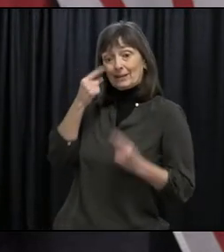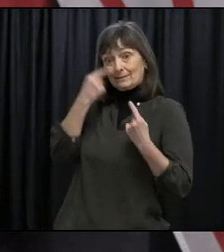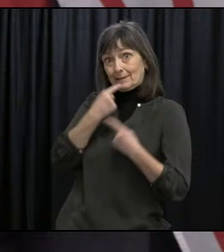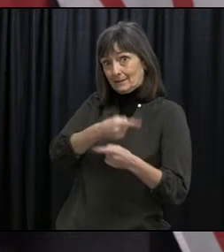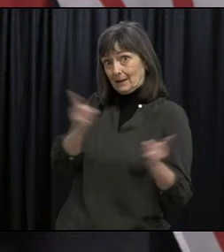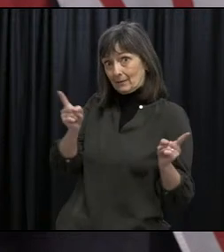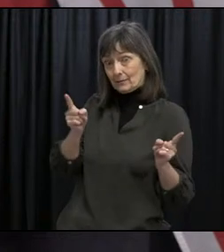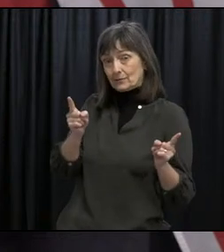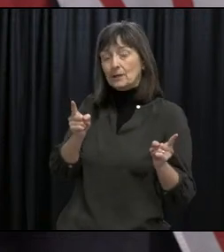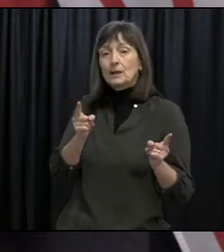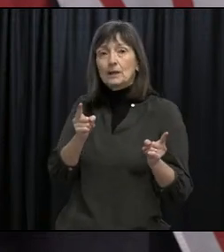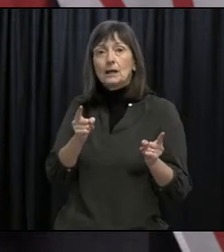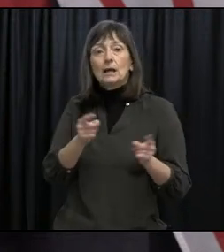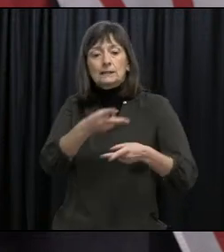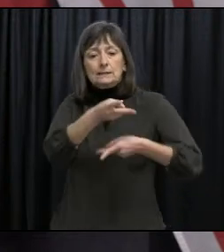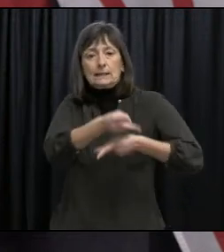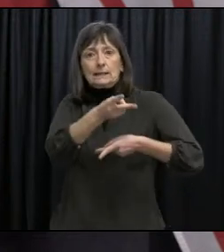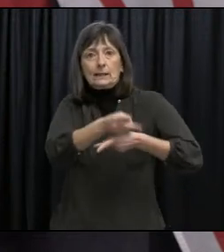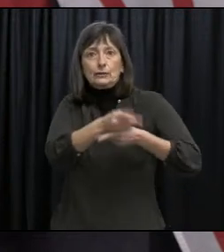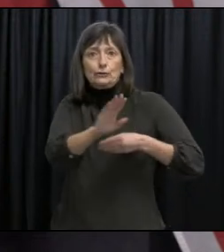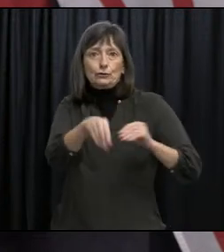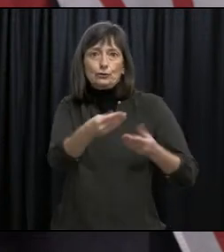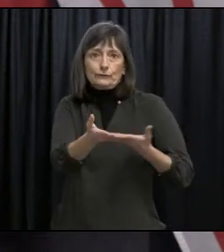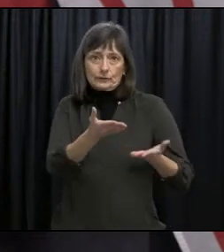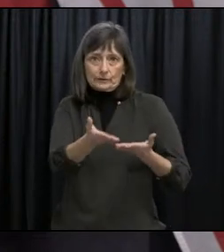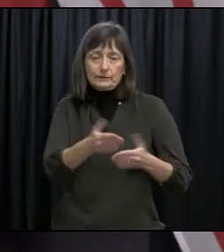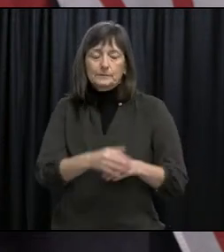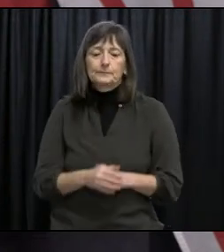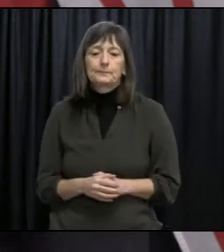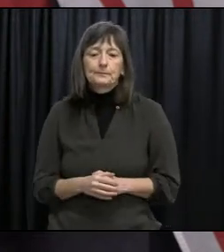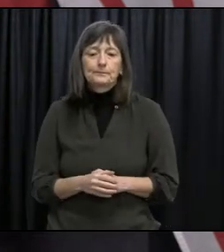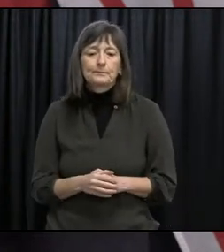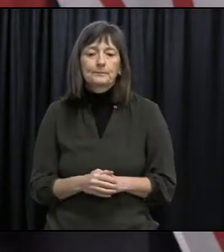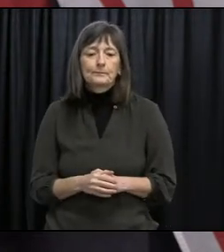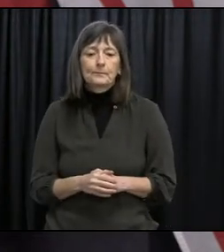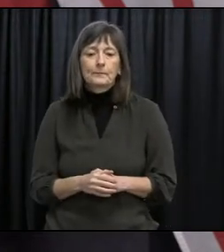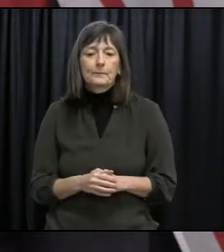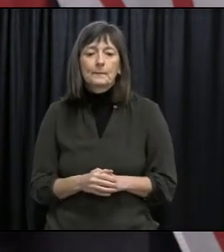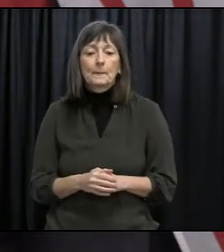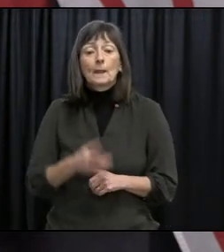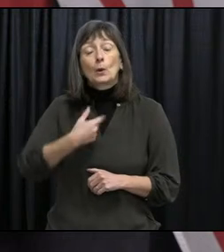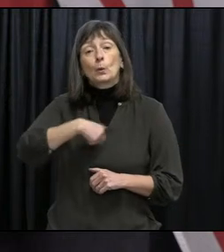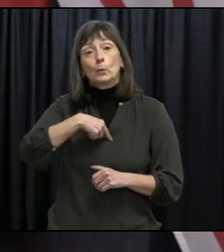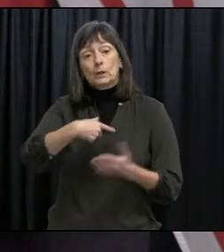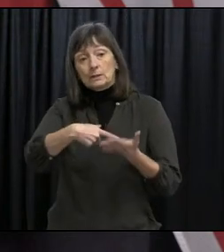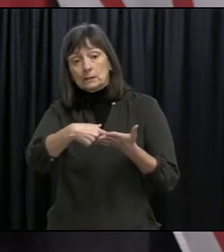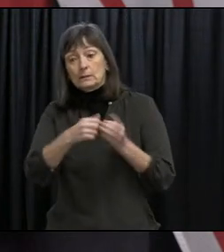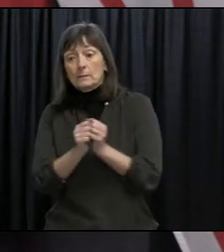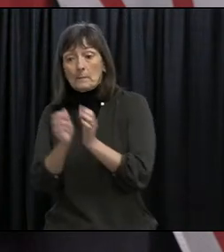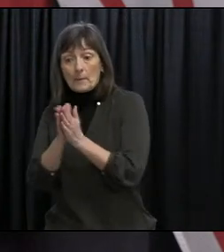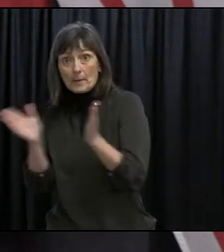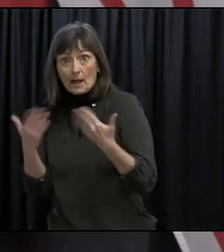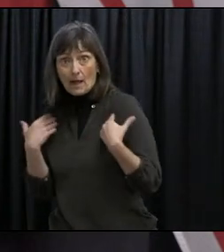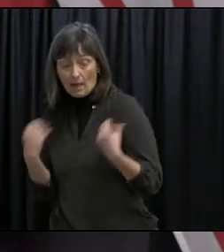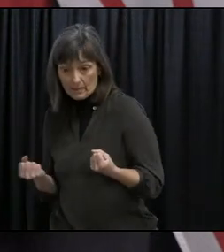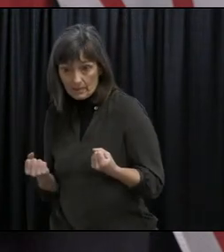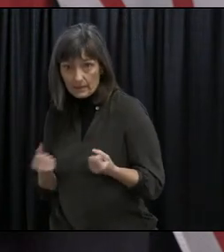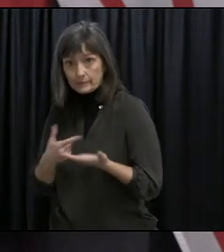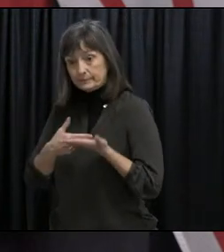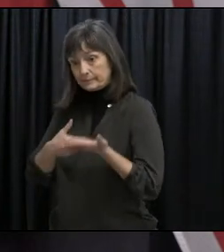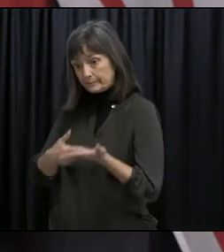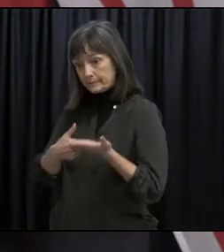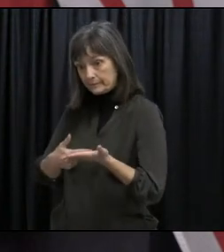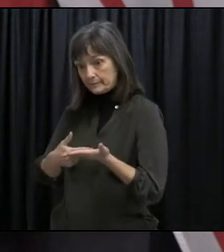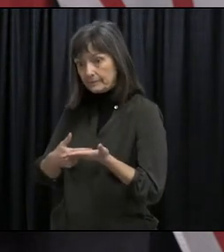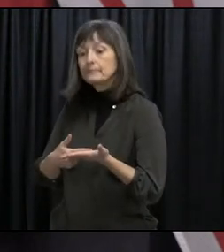regarding regulated child care services. In consultation with public health, a decision was